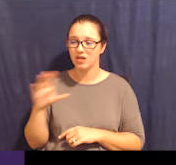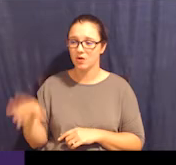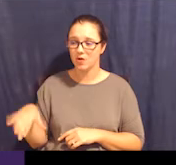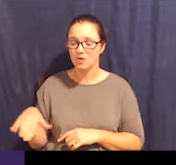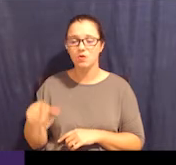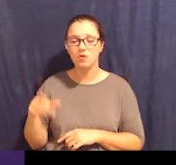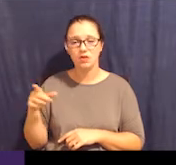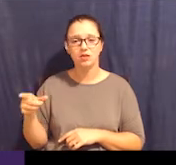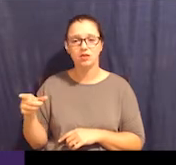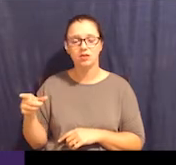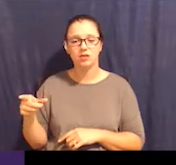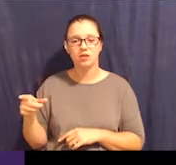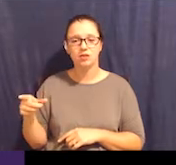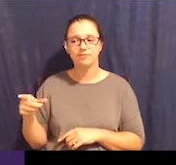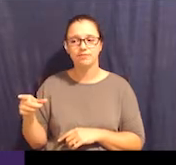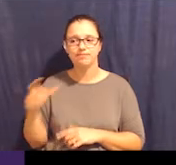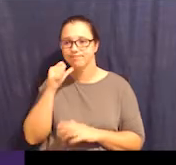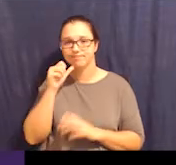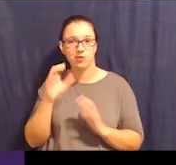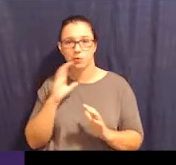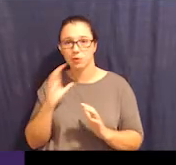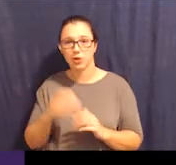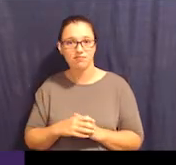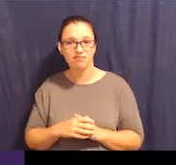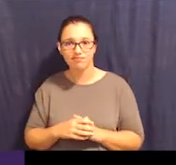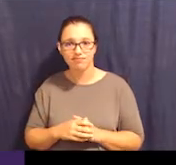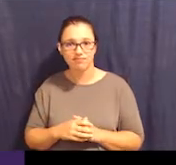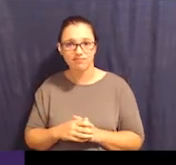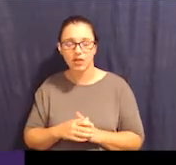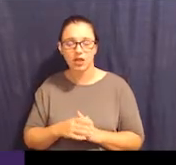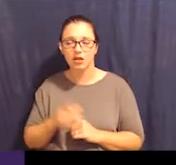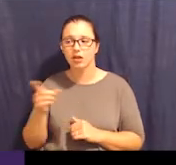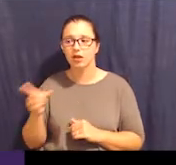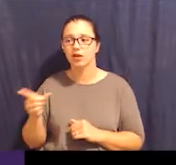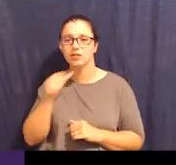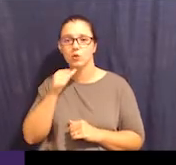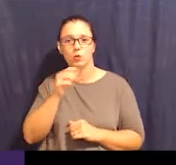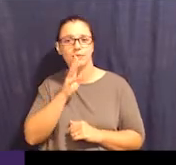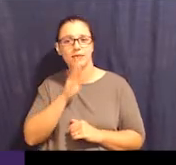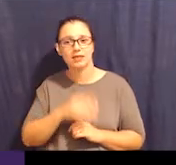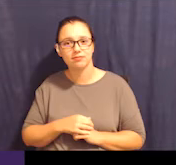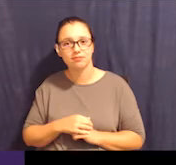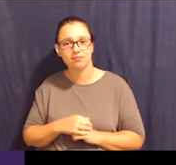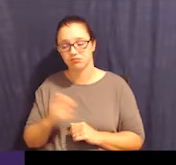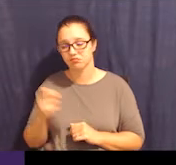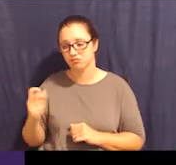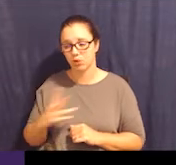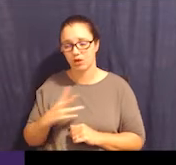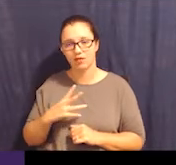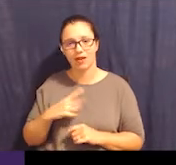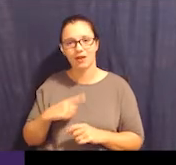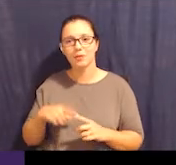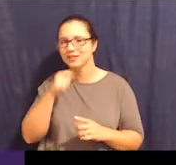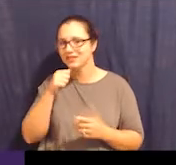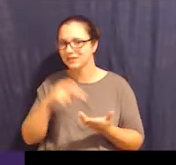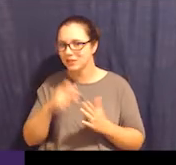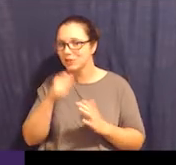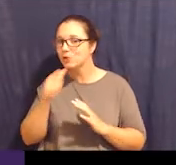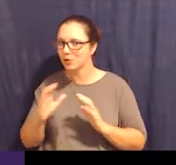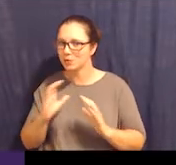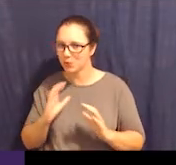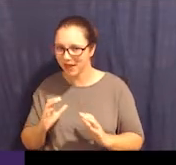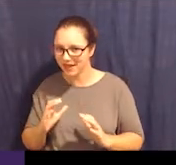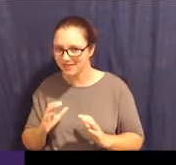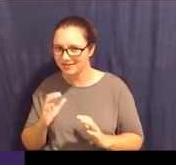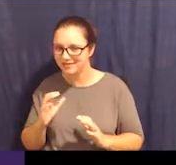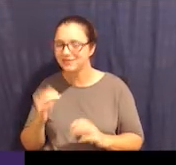speak. Okay. But that doesn't mean that they don't communicate, right? There are other ways of communicating. And you can ask yourself,